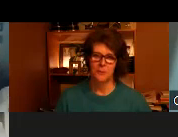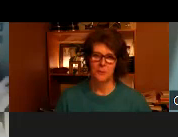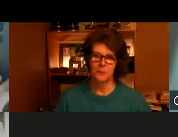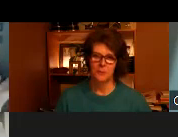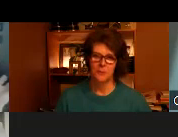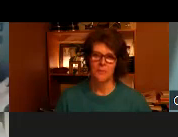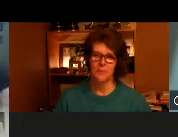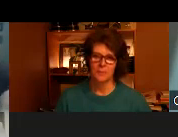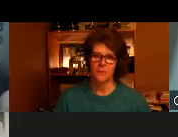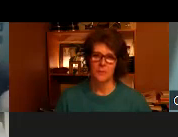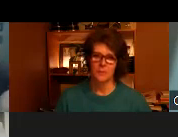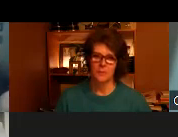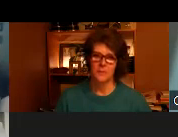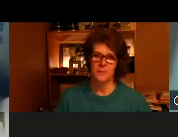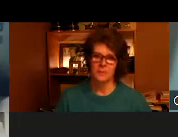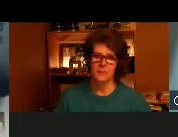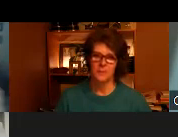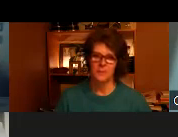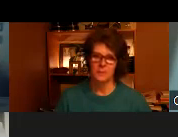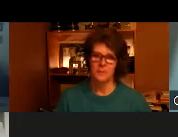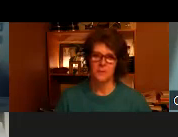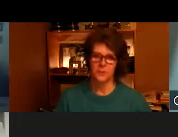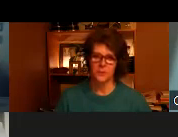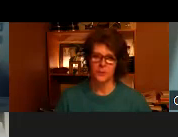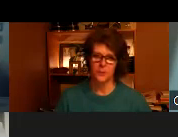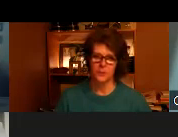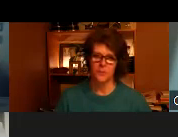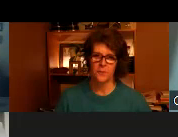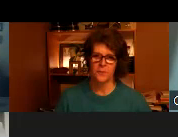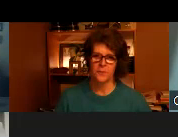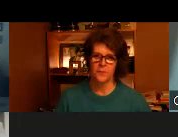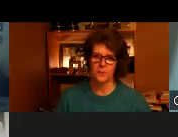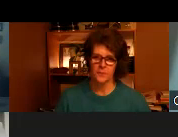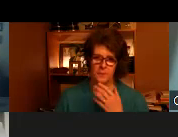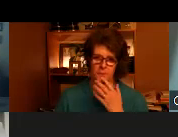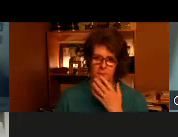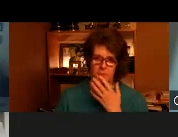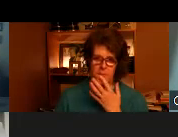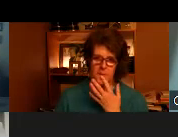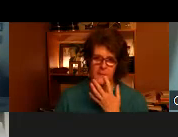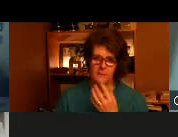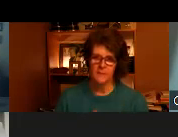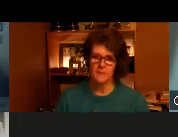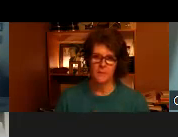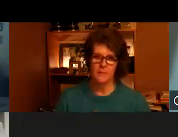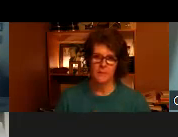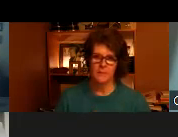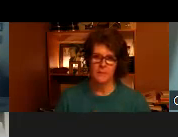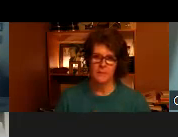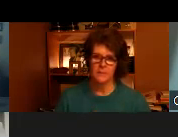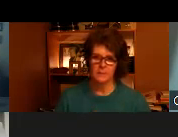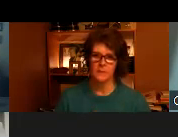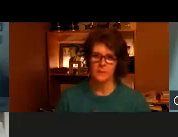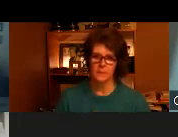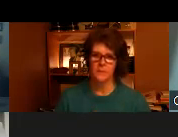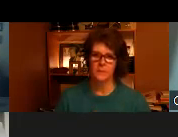has them reach out to the special ed teacher and ask them for them it they'll find it for you um there's a record of